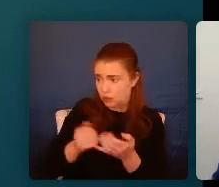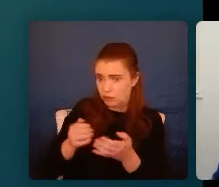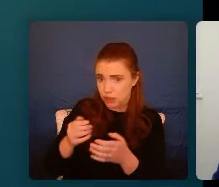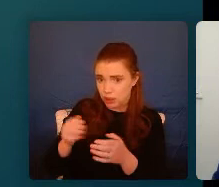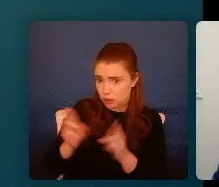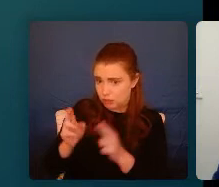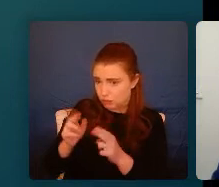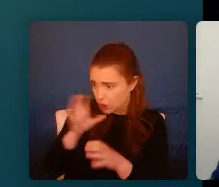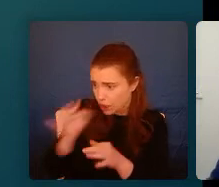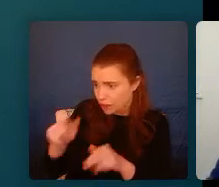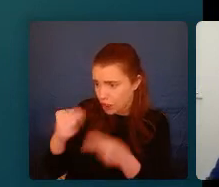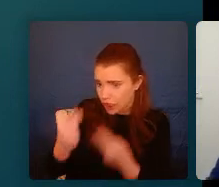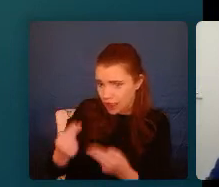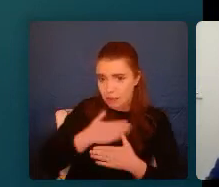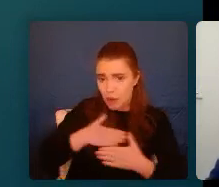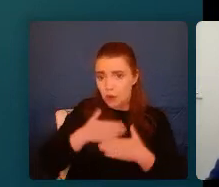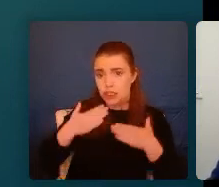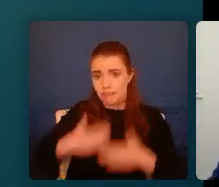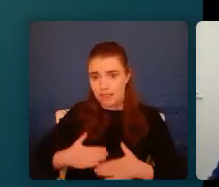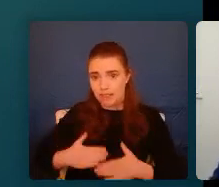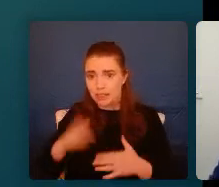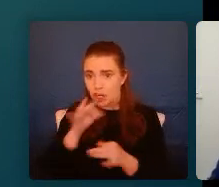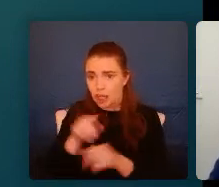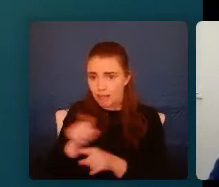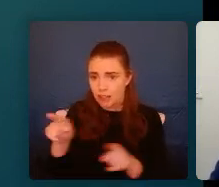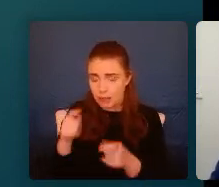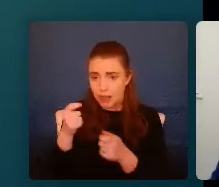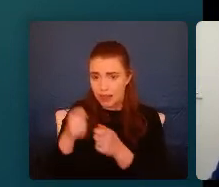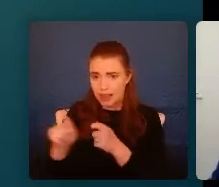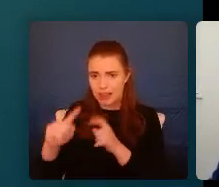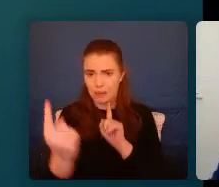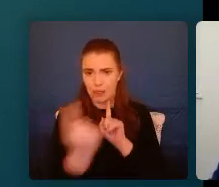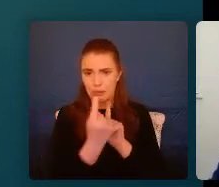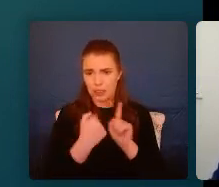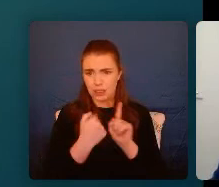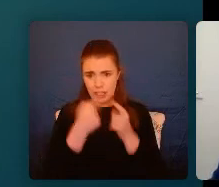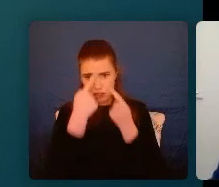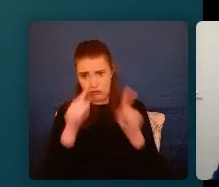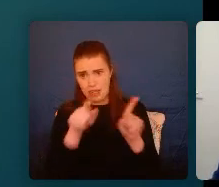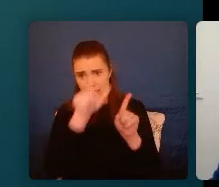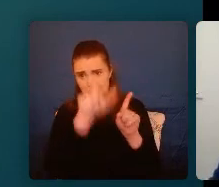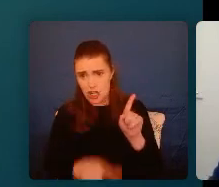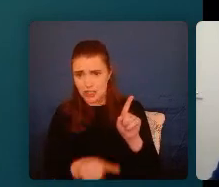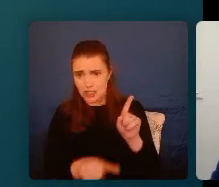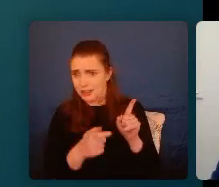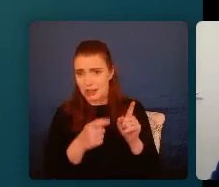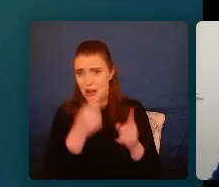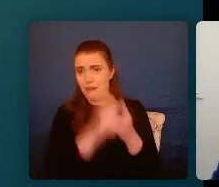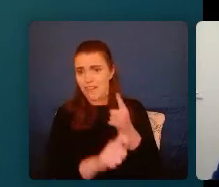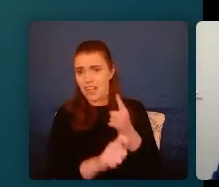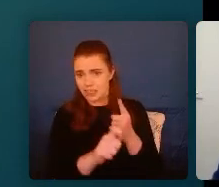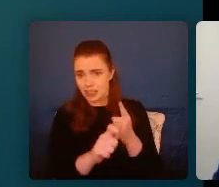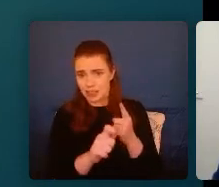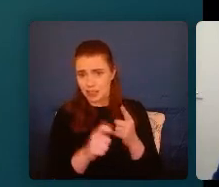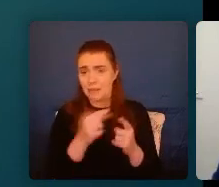emotionally and physically. And for them to come in to me, a complete stranger, a professional and deliberately don't